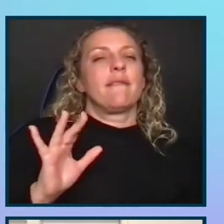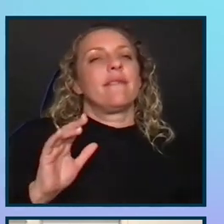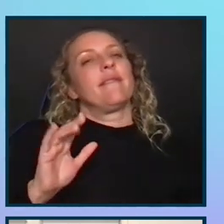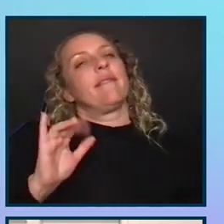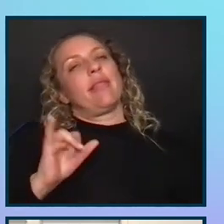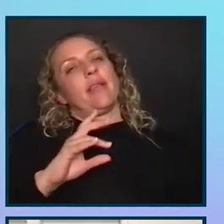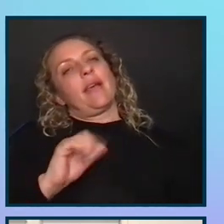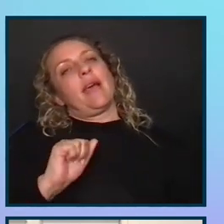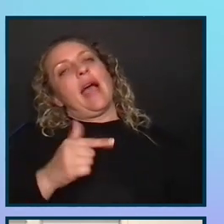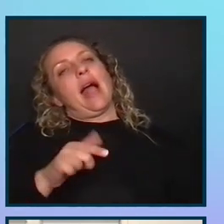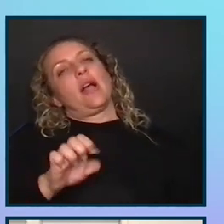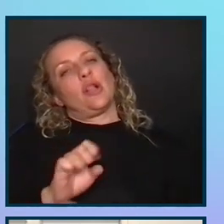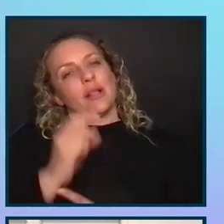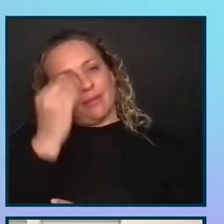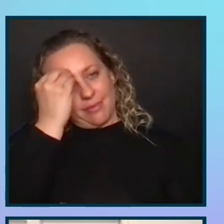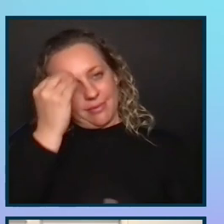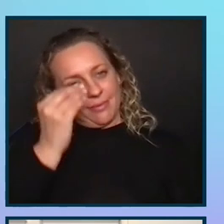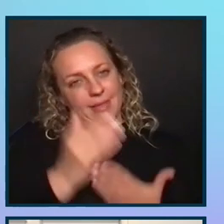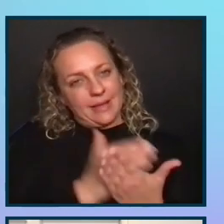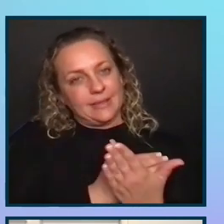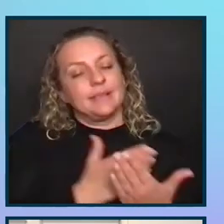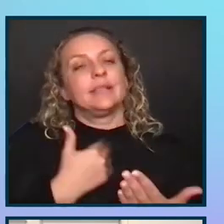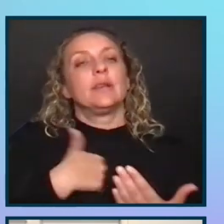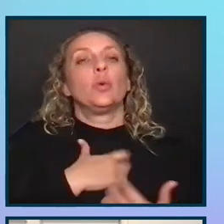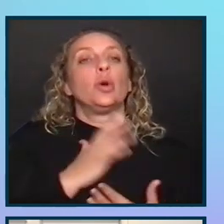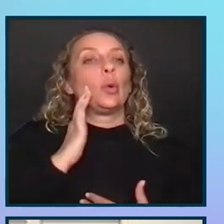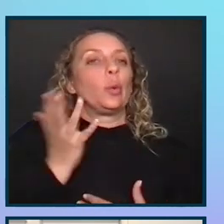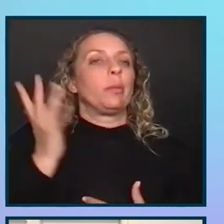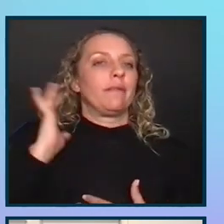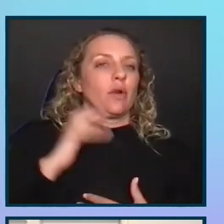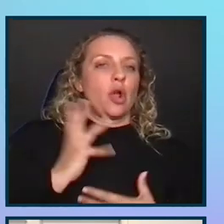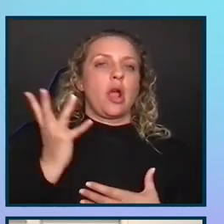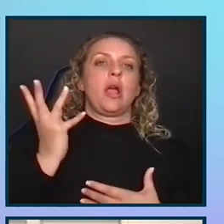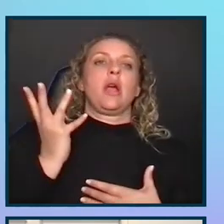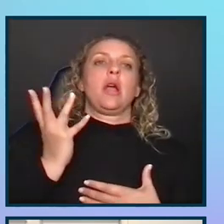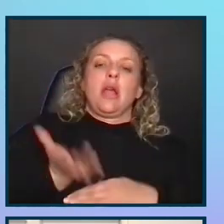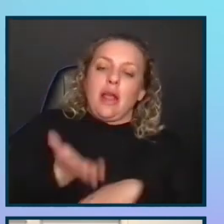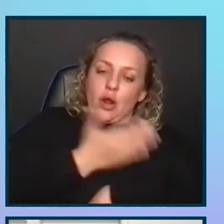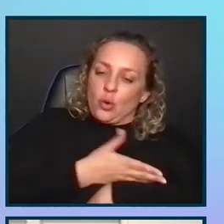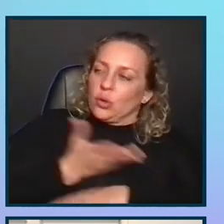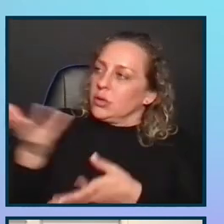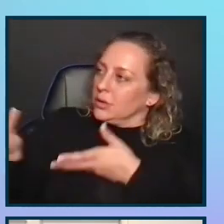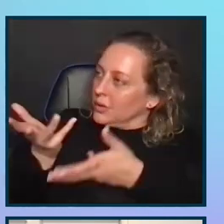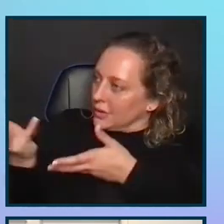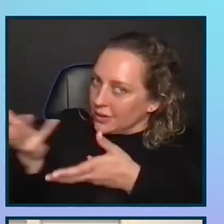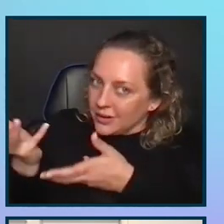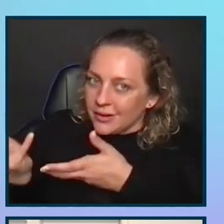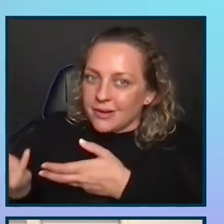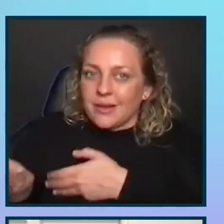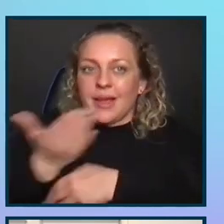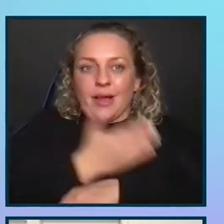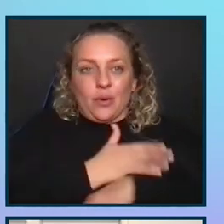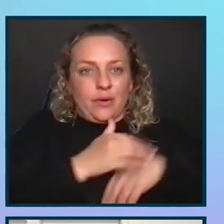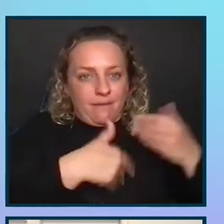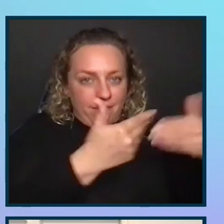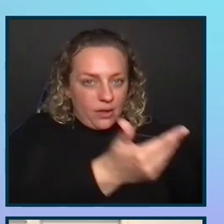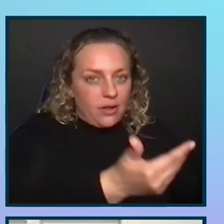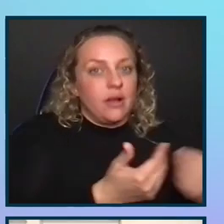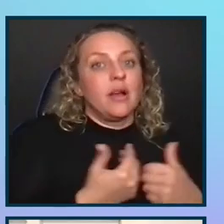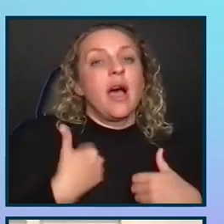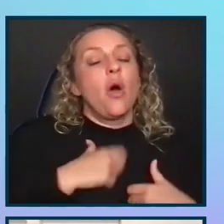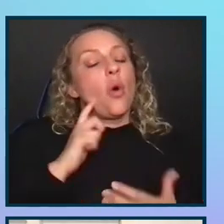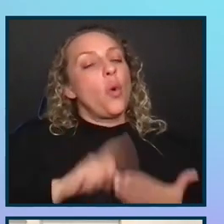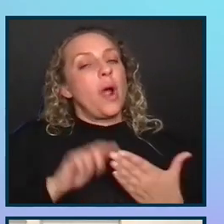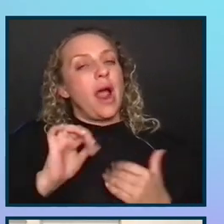lessons we knew before was that increased engagement equals increased velocity. And we recognized that